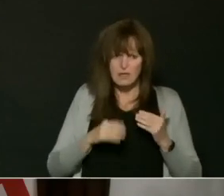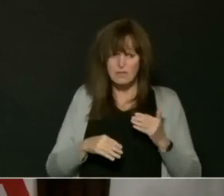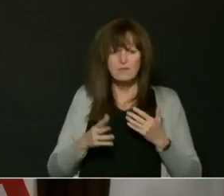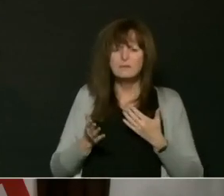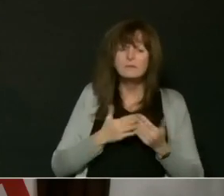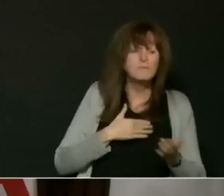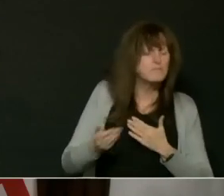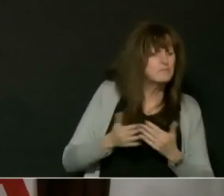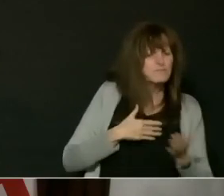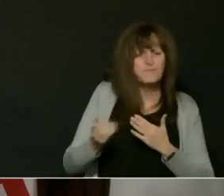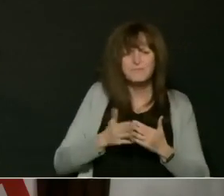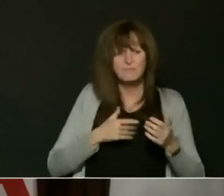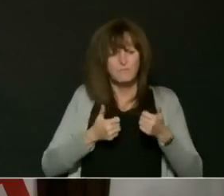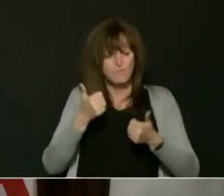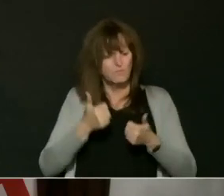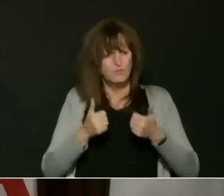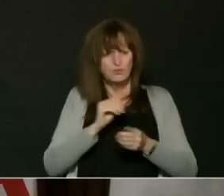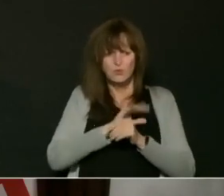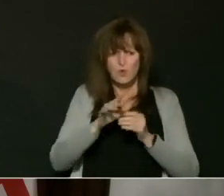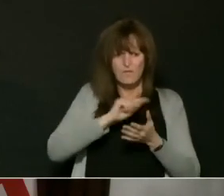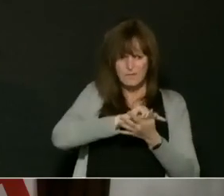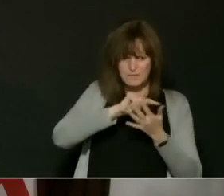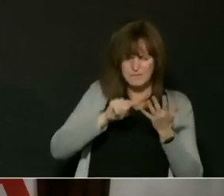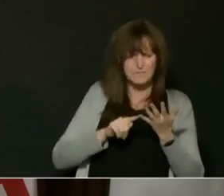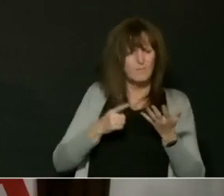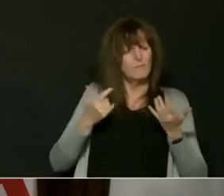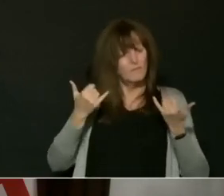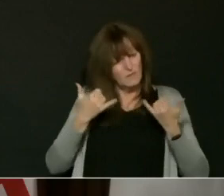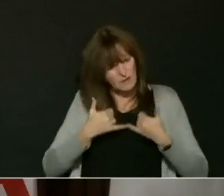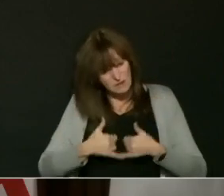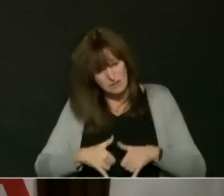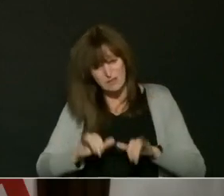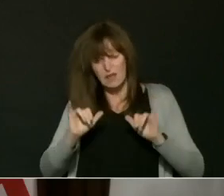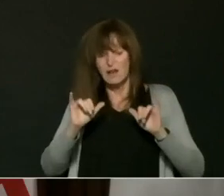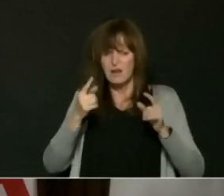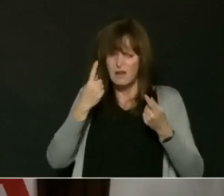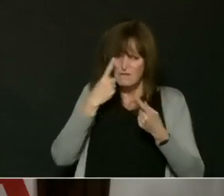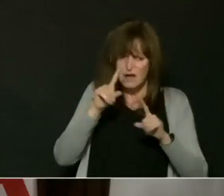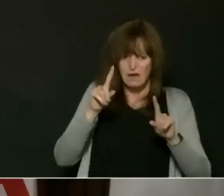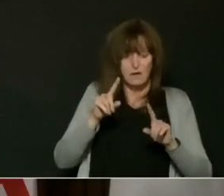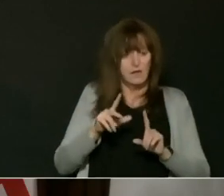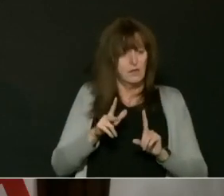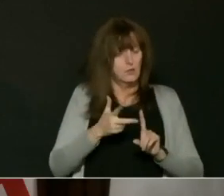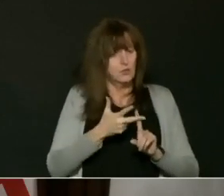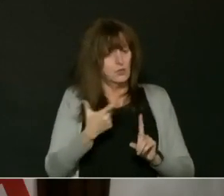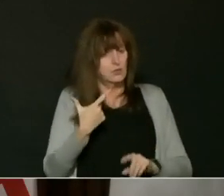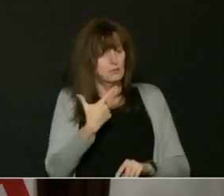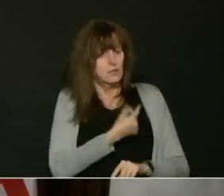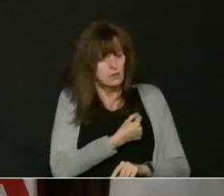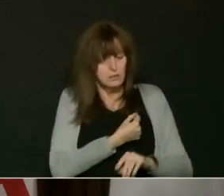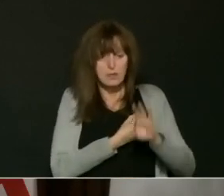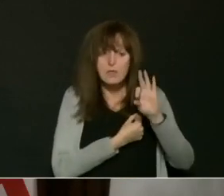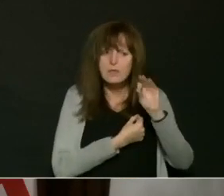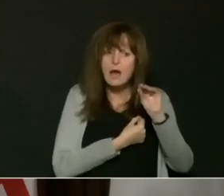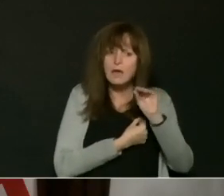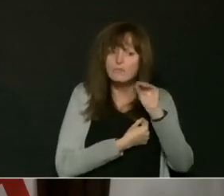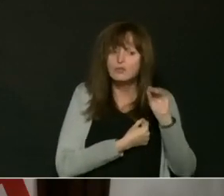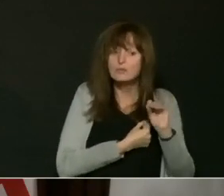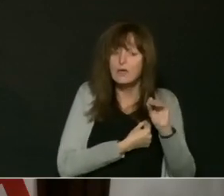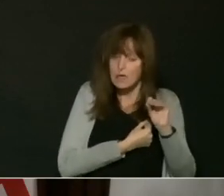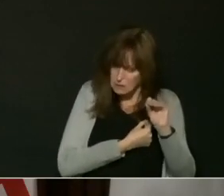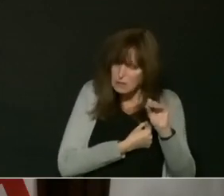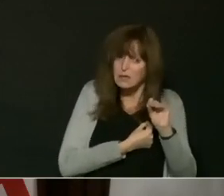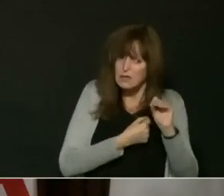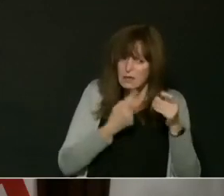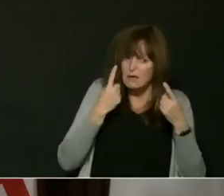highlighted. A third dose is over 90% effective against admission to hospital, admission to the intensive care unit and or